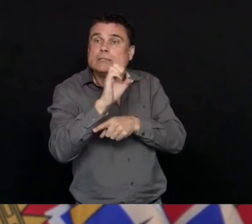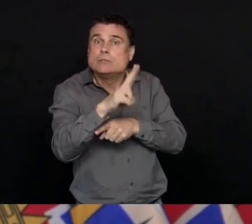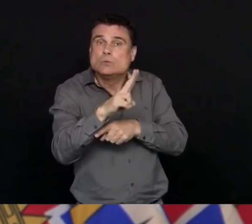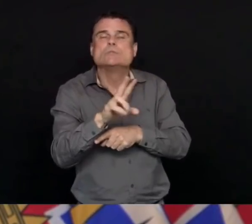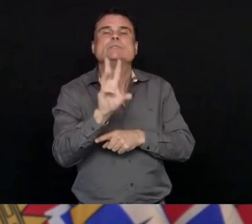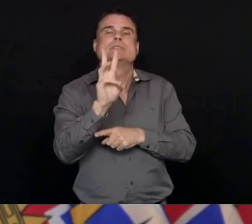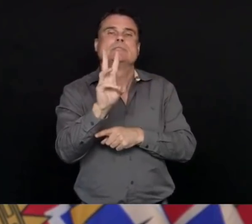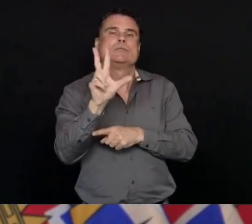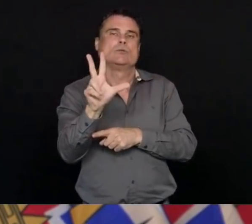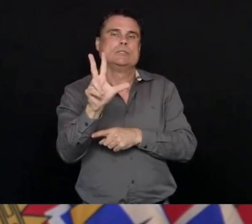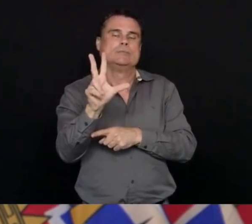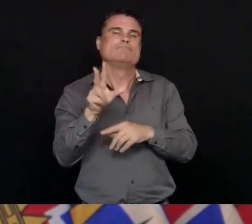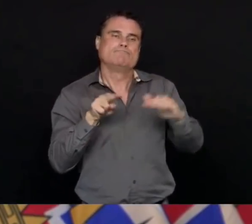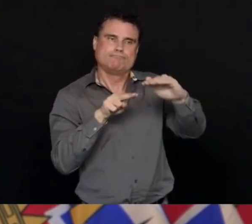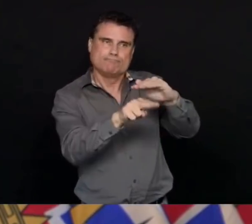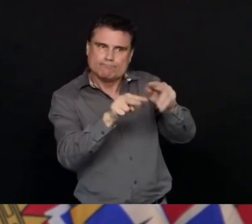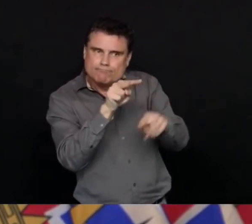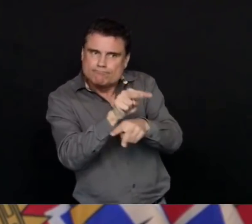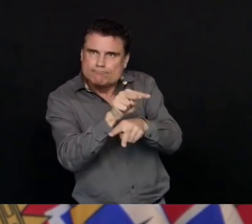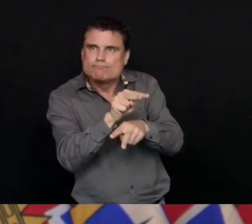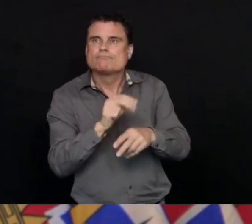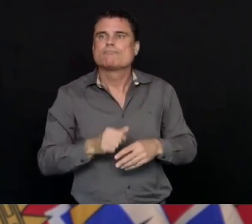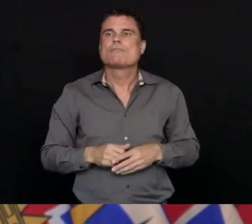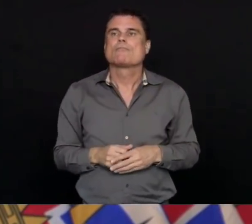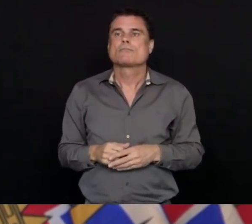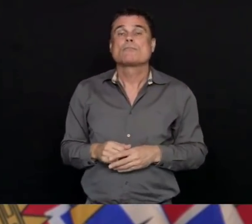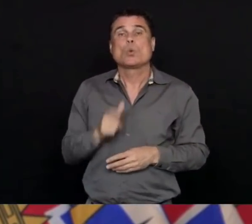now who have fully recovered from COVID-19.